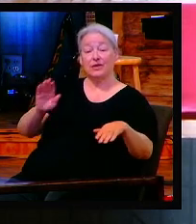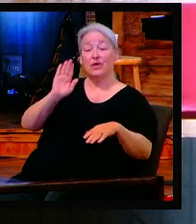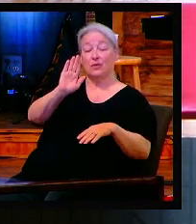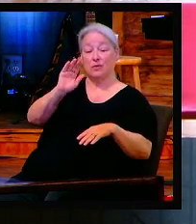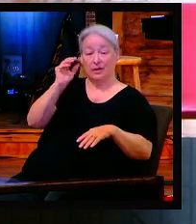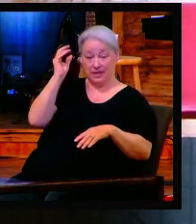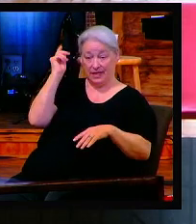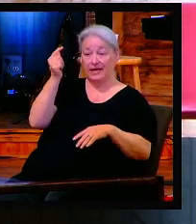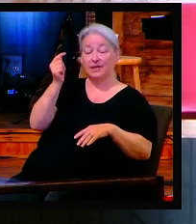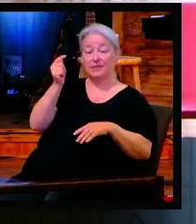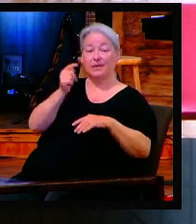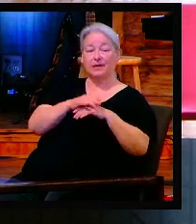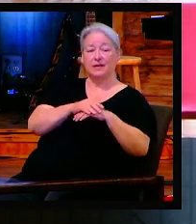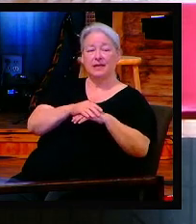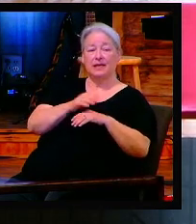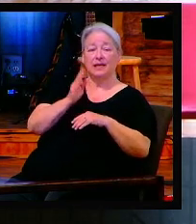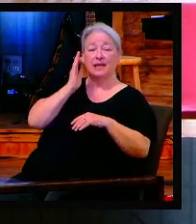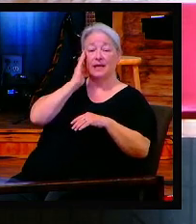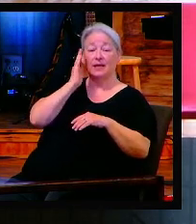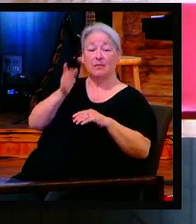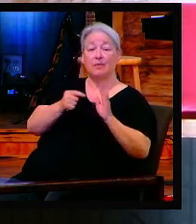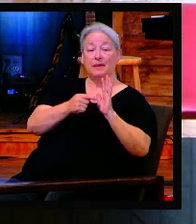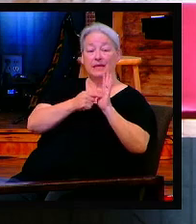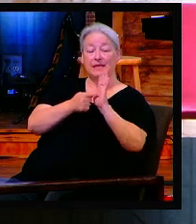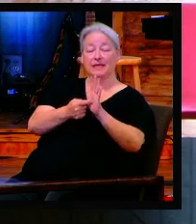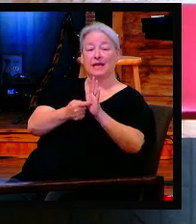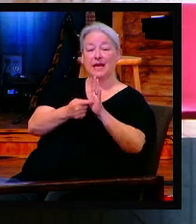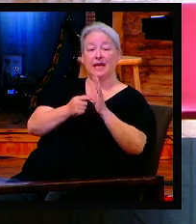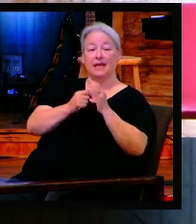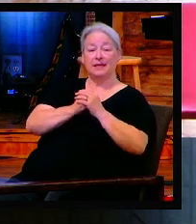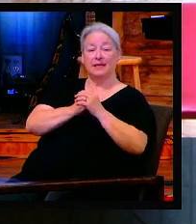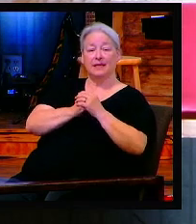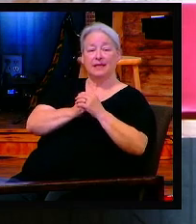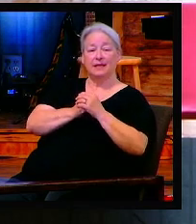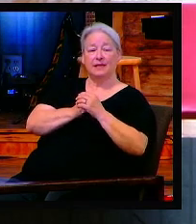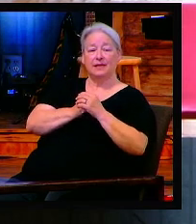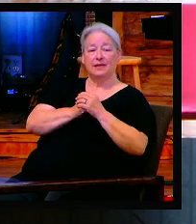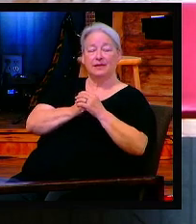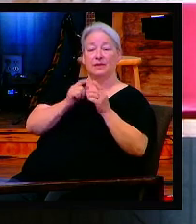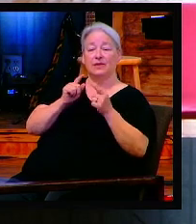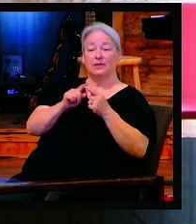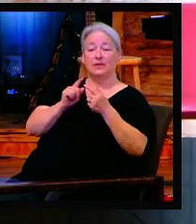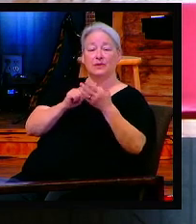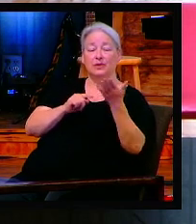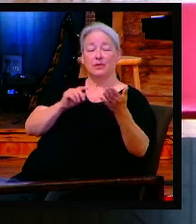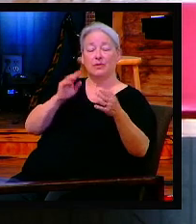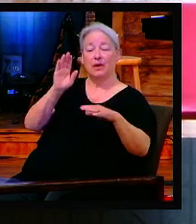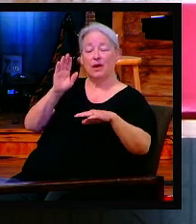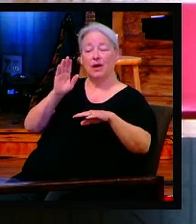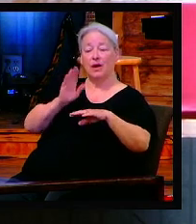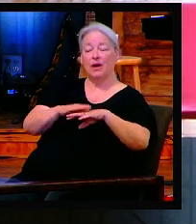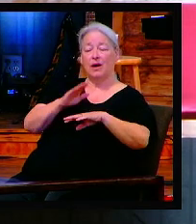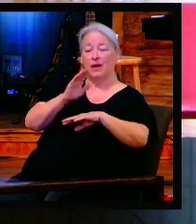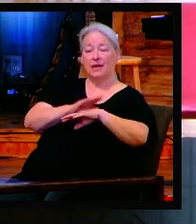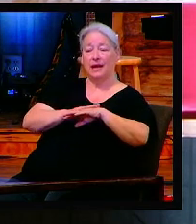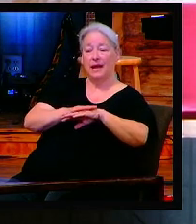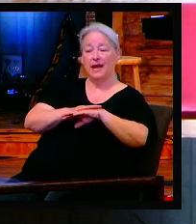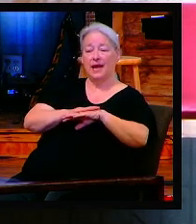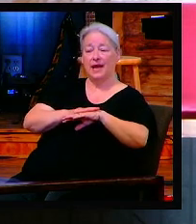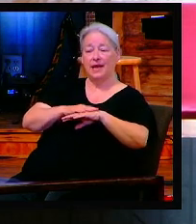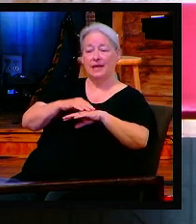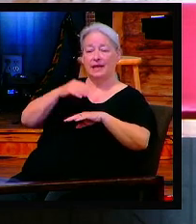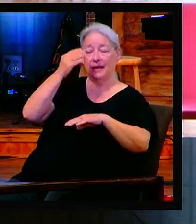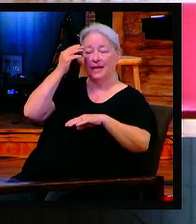It shall be a sign. Everybody say sign. Here it is. It shall be a sign to you on your hand and as a memorial between your